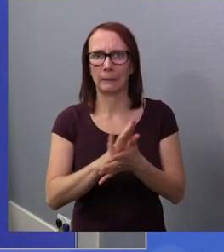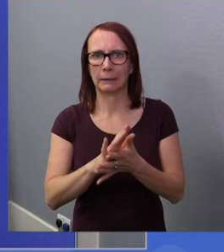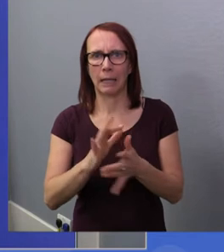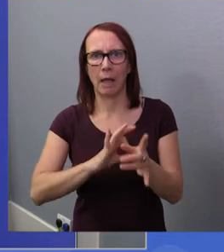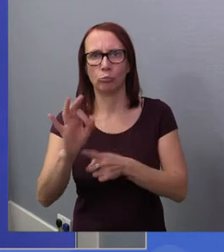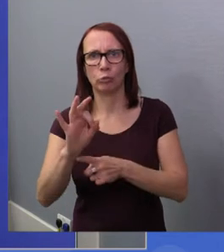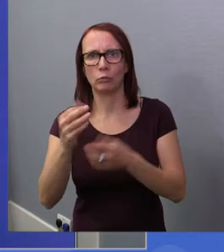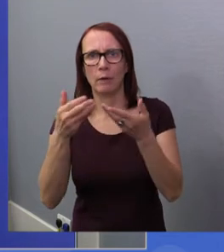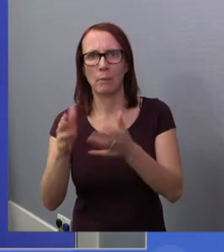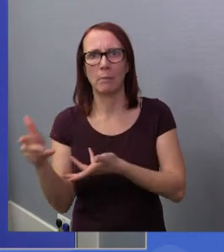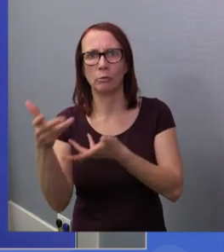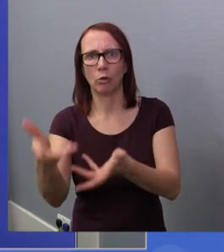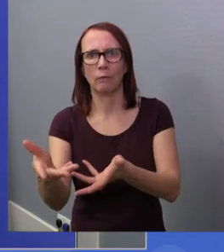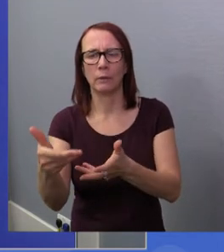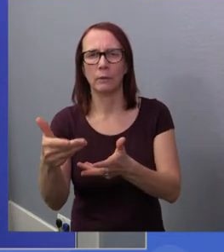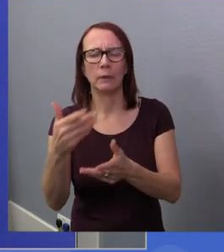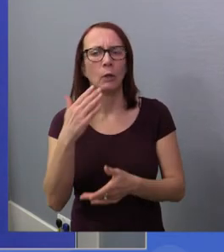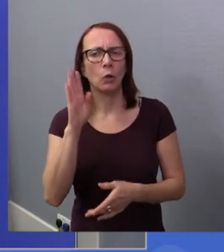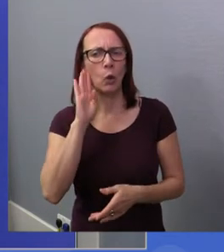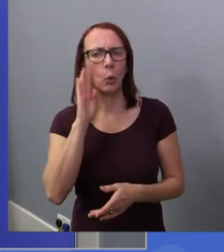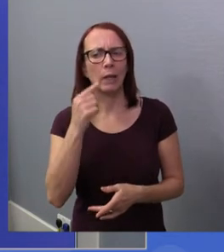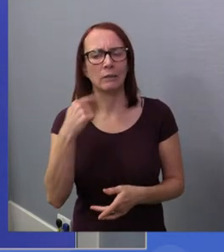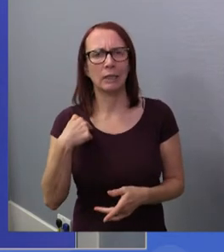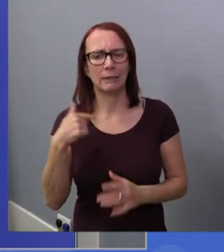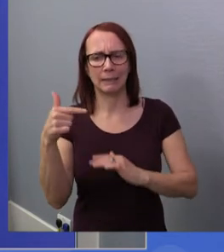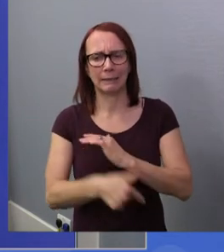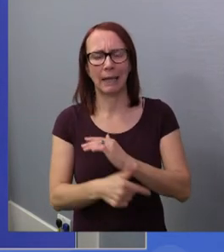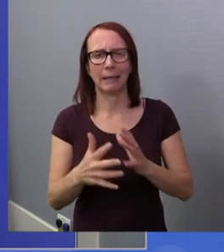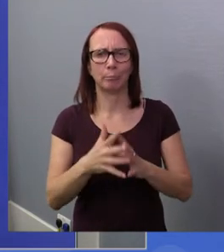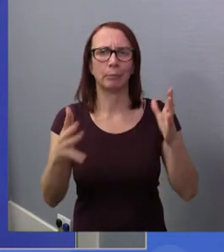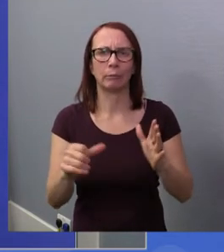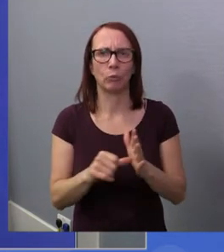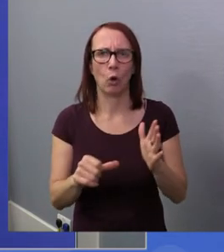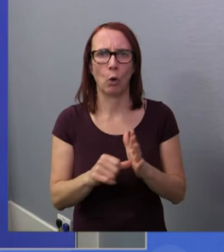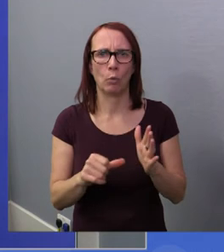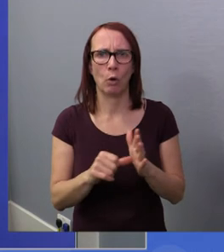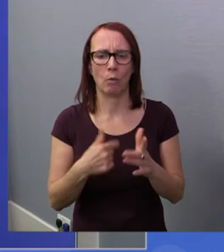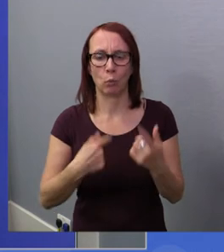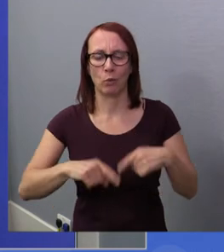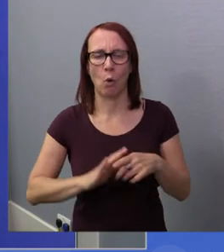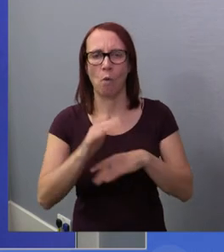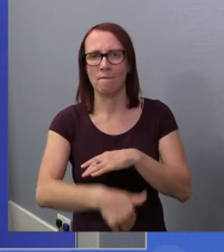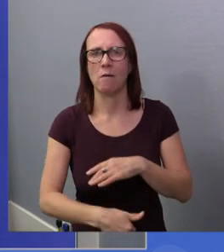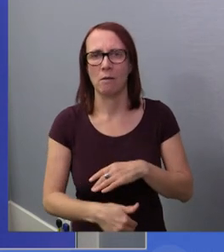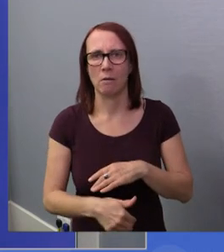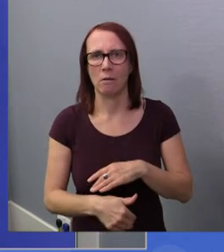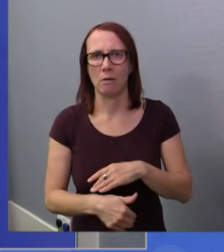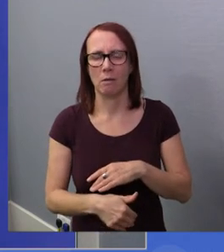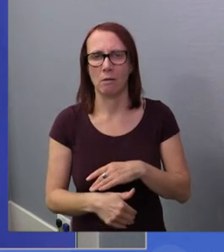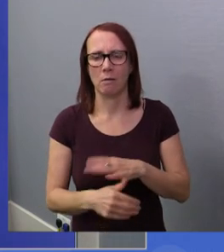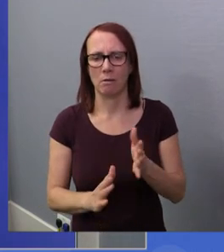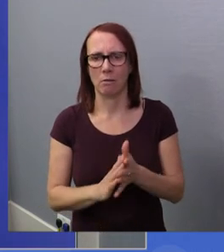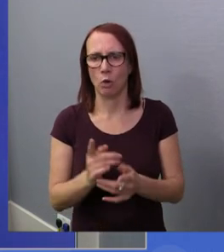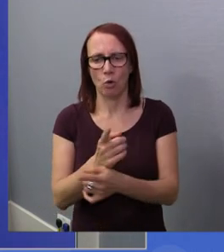To reduce the debt, we heard yesterday that it's quite a big issue, and we're way over the debt limits. And those of us who have and generate